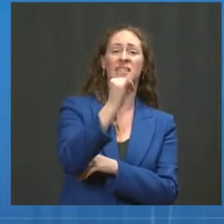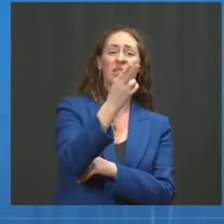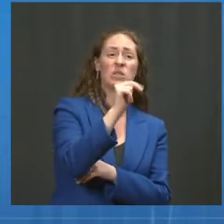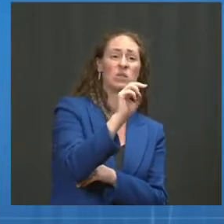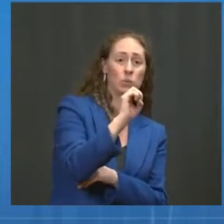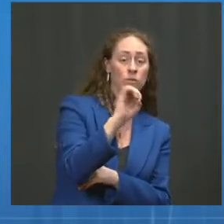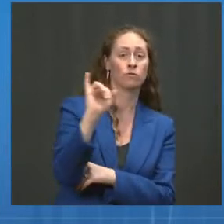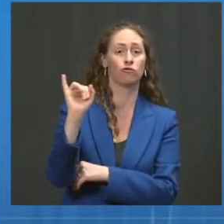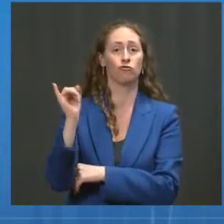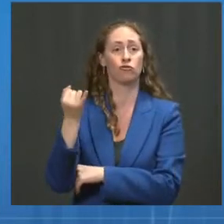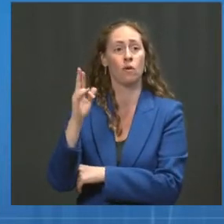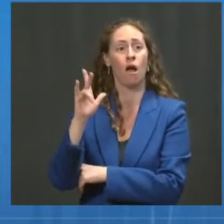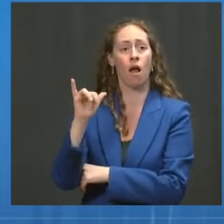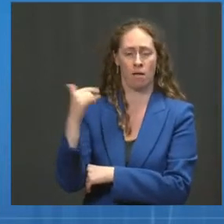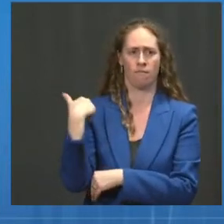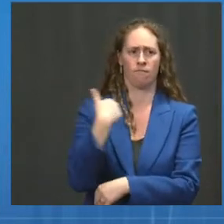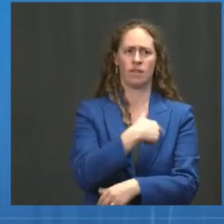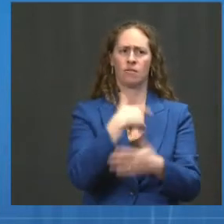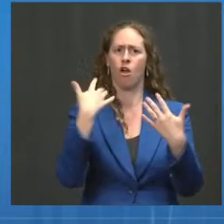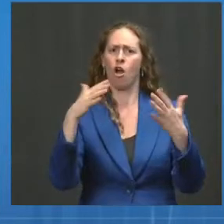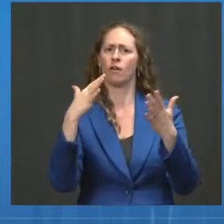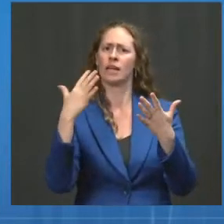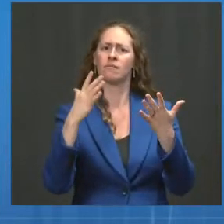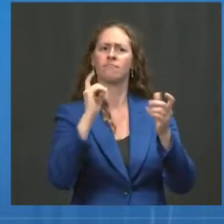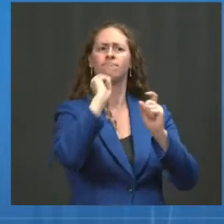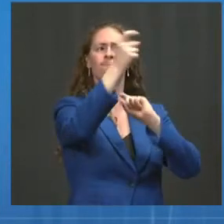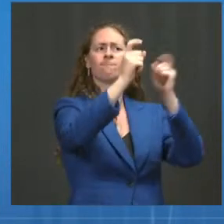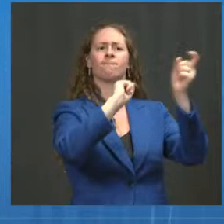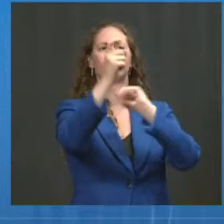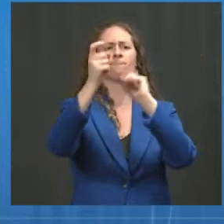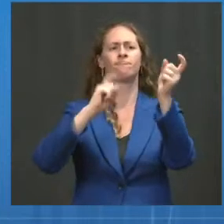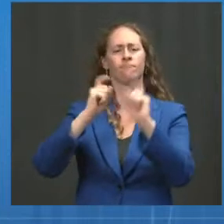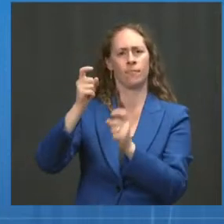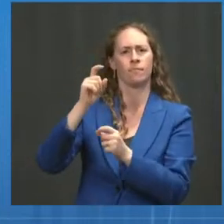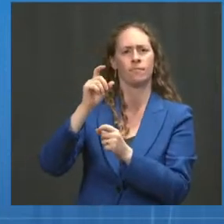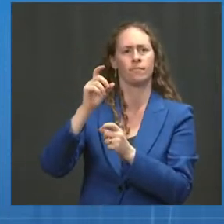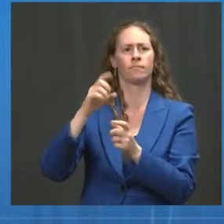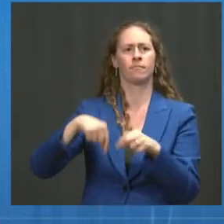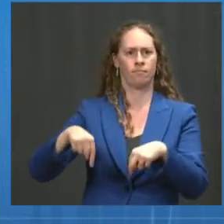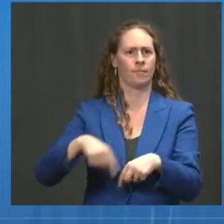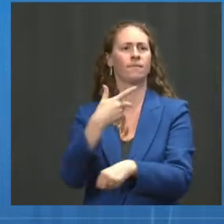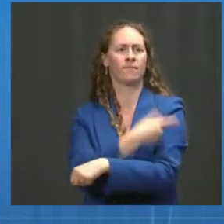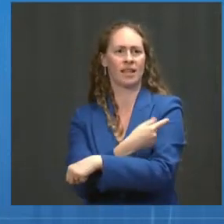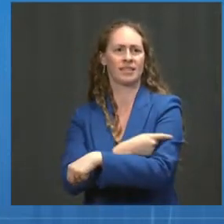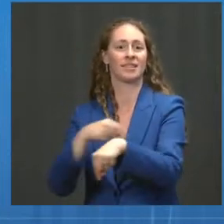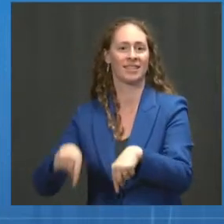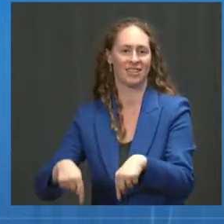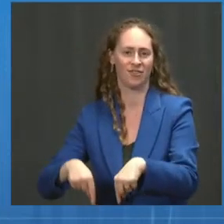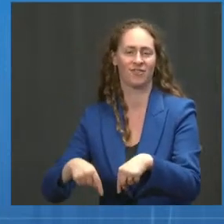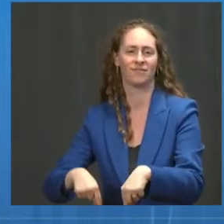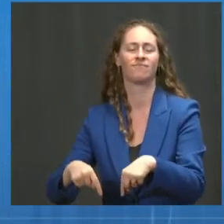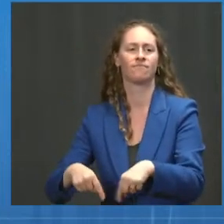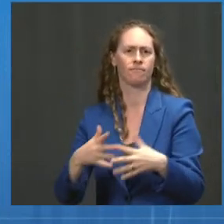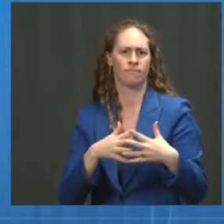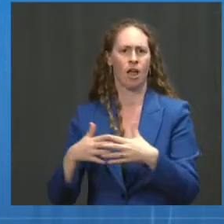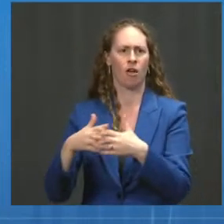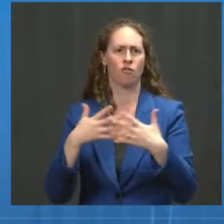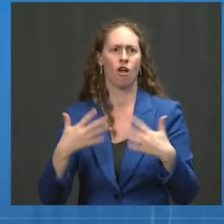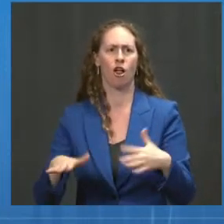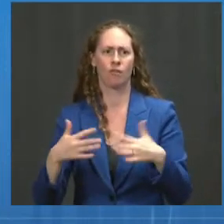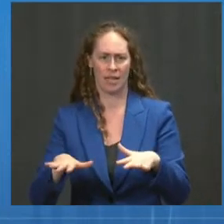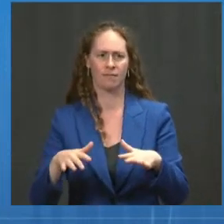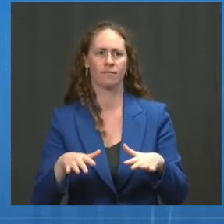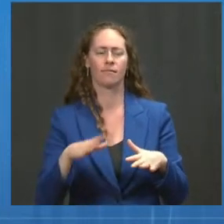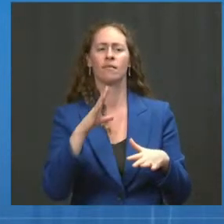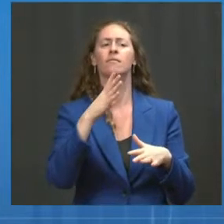50 million shots here in the United States and we shipped more than 100 million to other